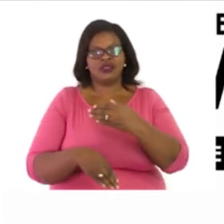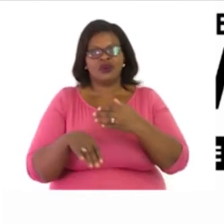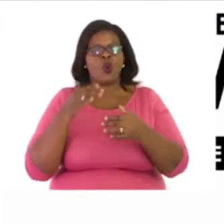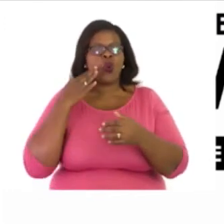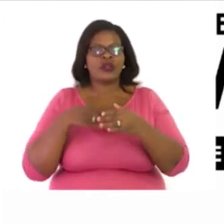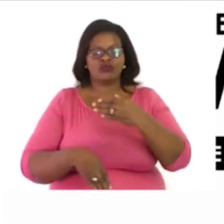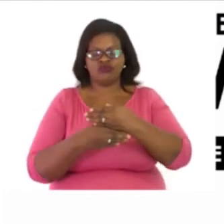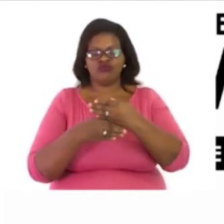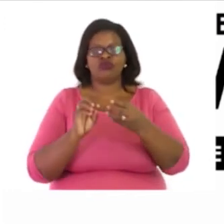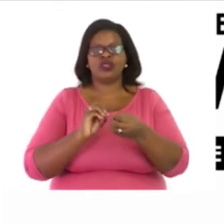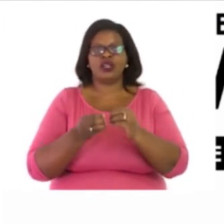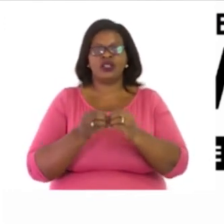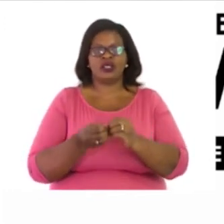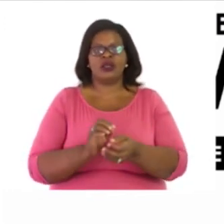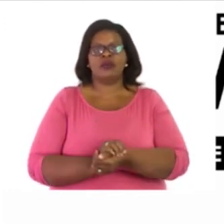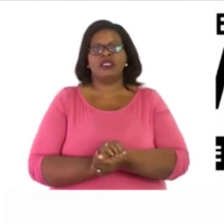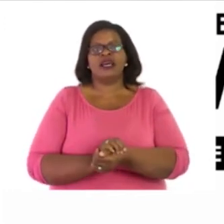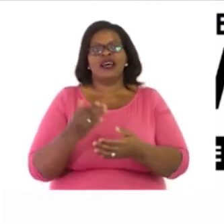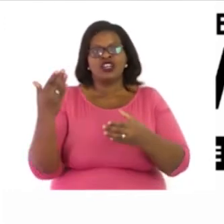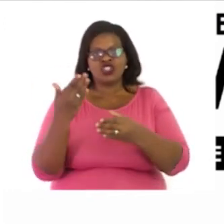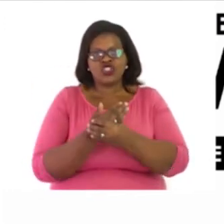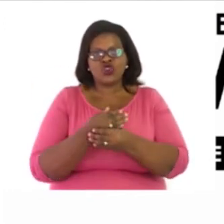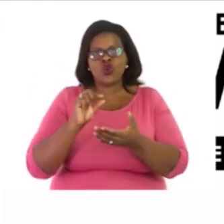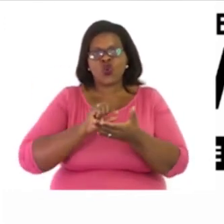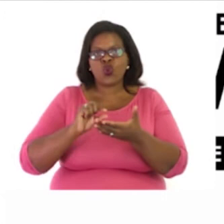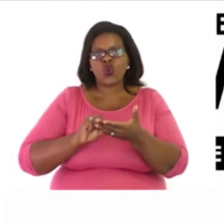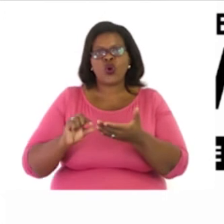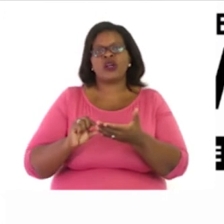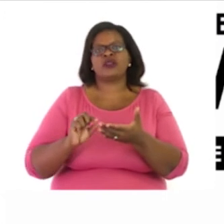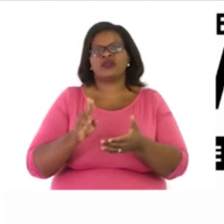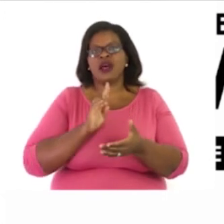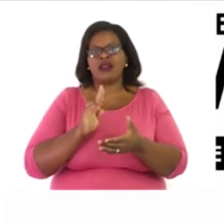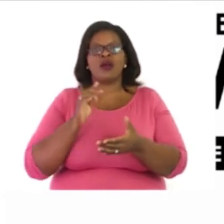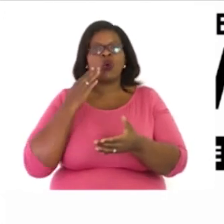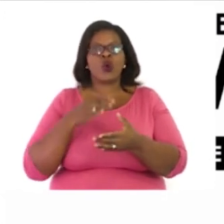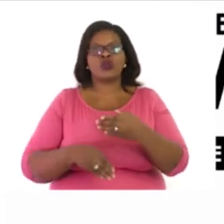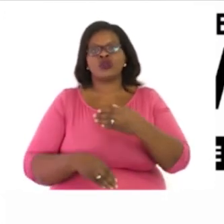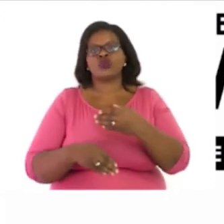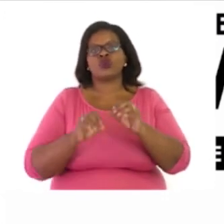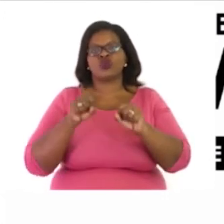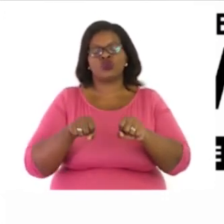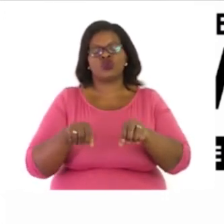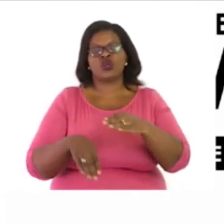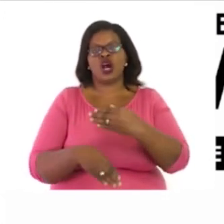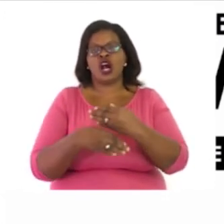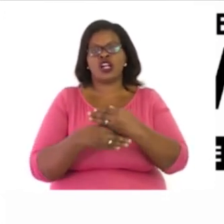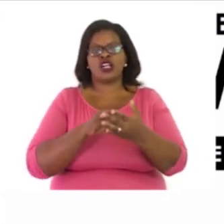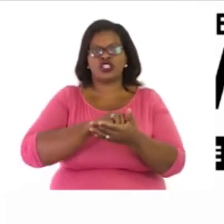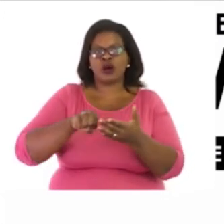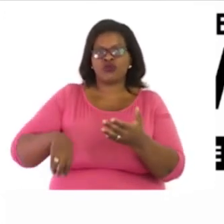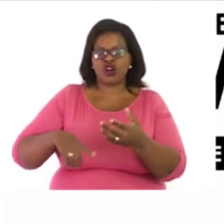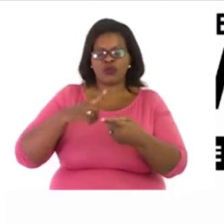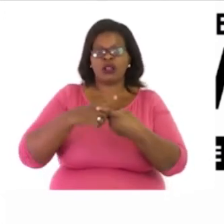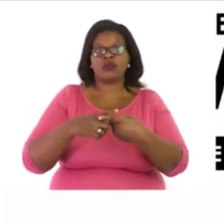terminologies are words that tells us when we should add, subtract, multiply, or divide. Now,